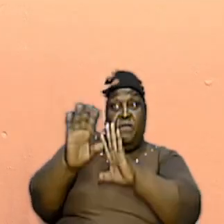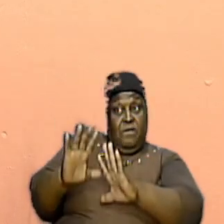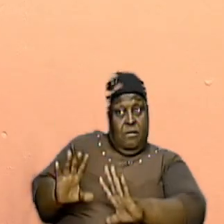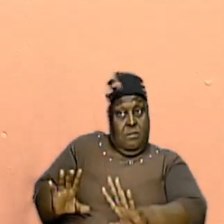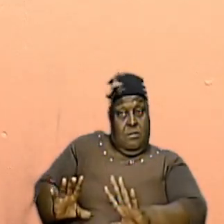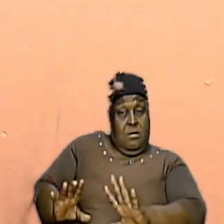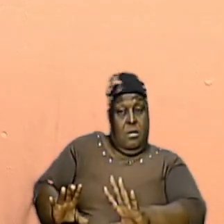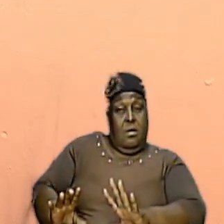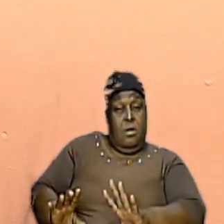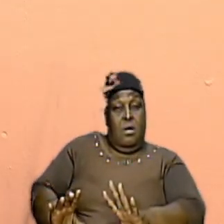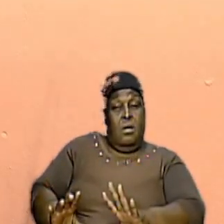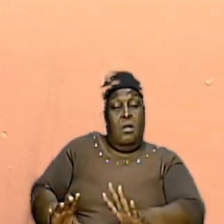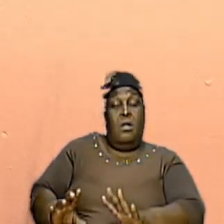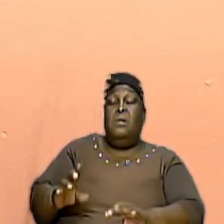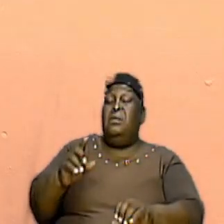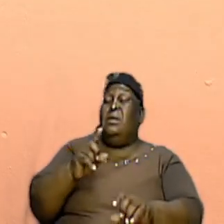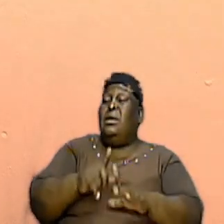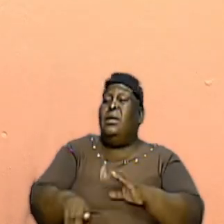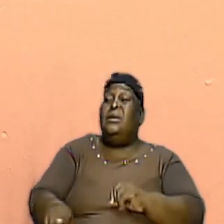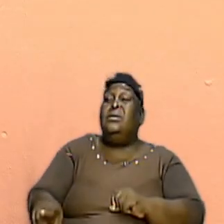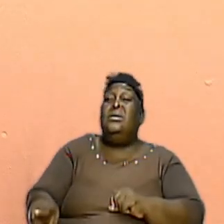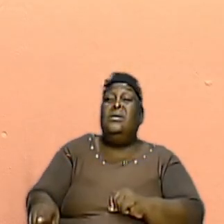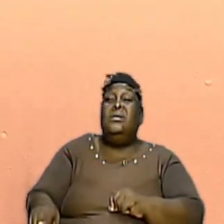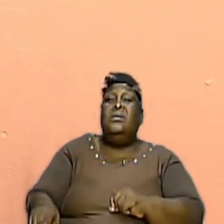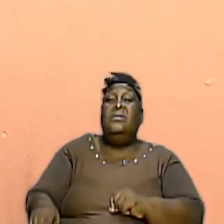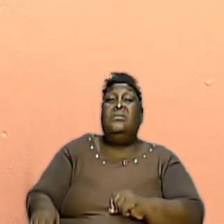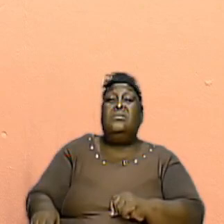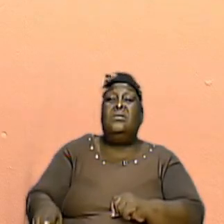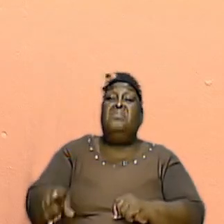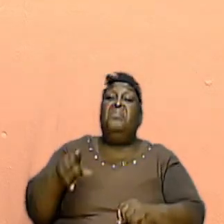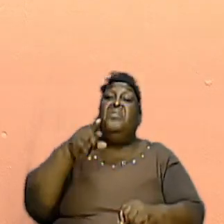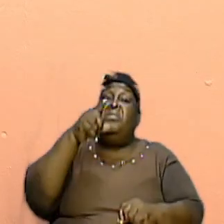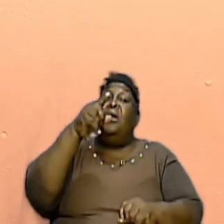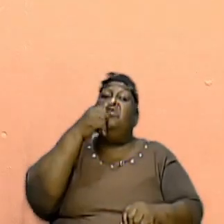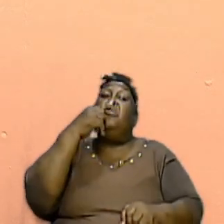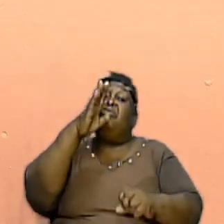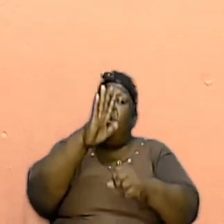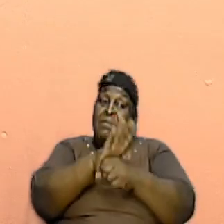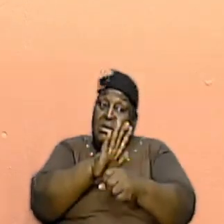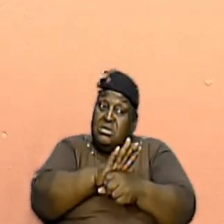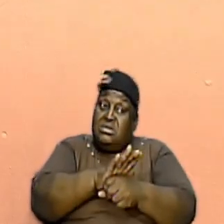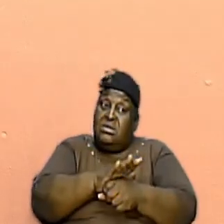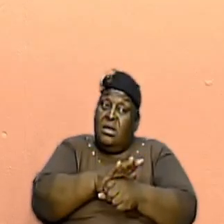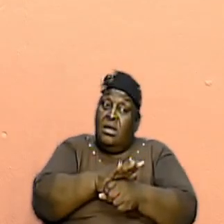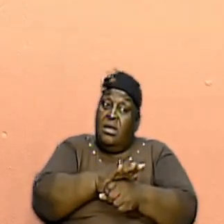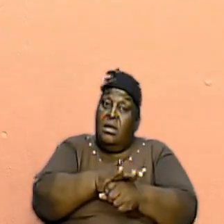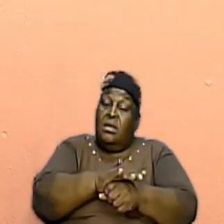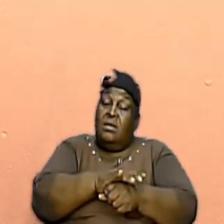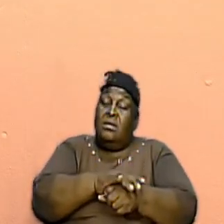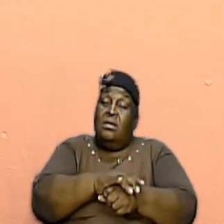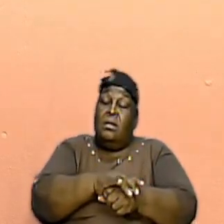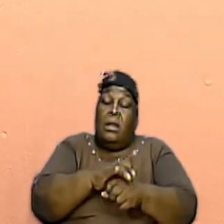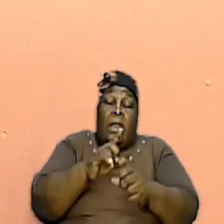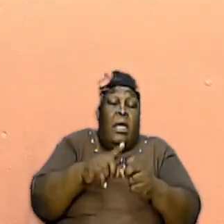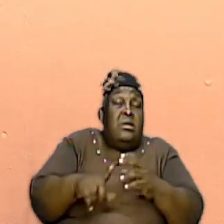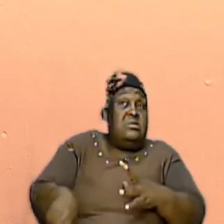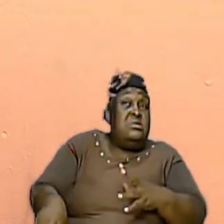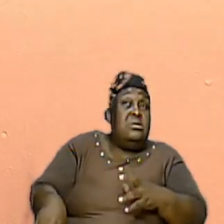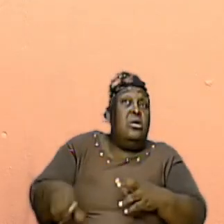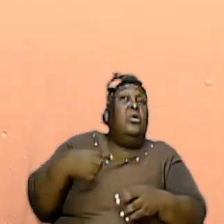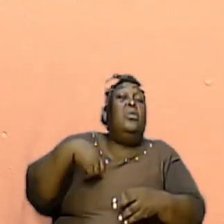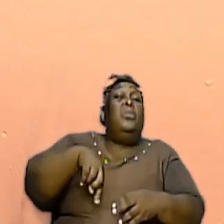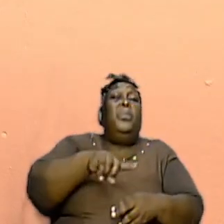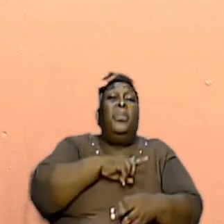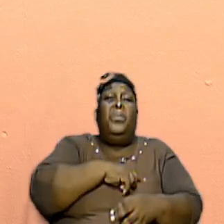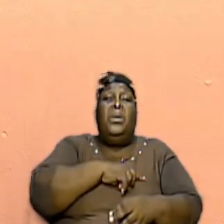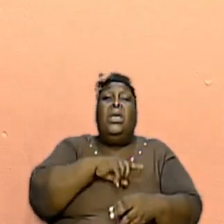Lest That Promise Lest We